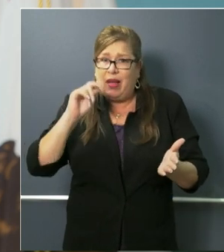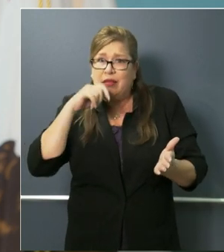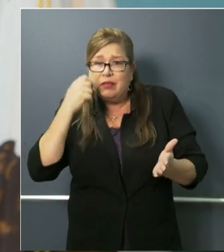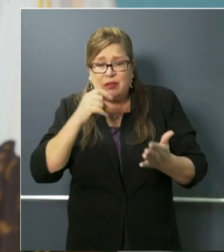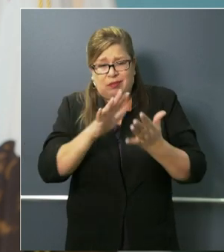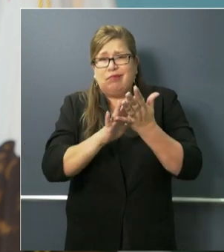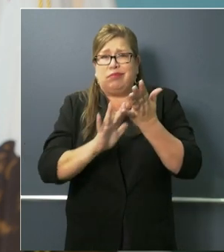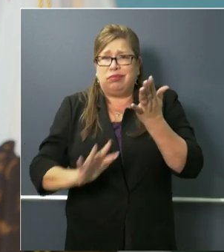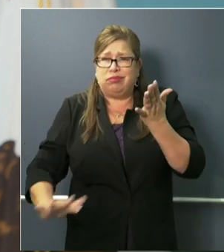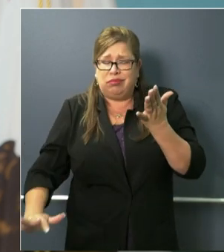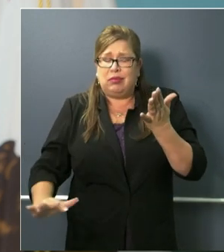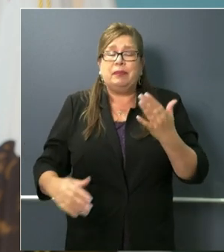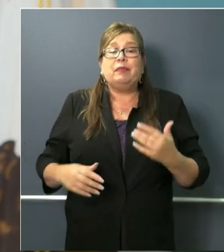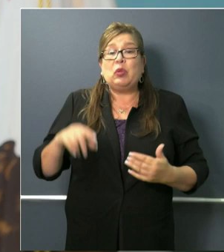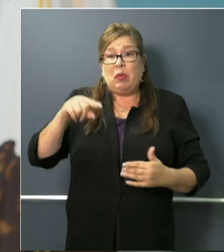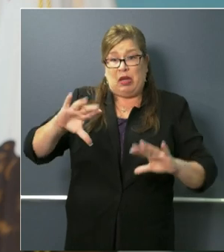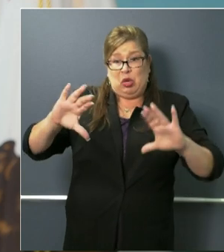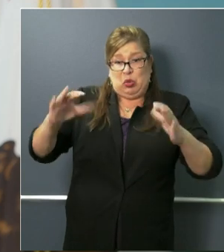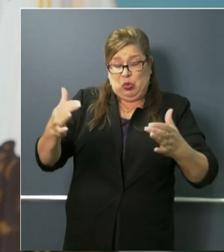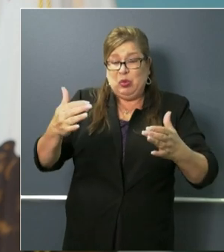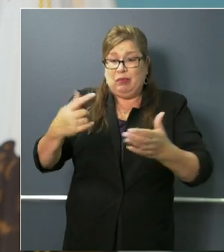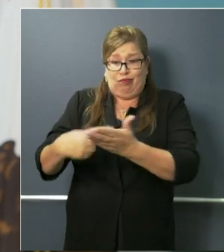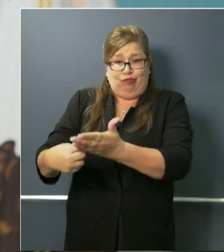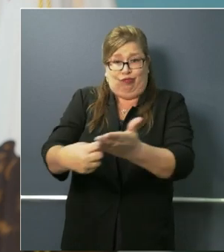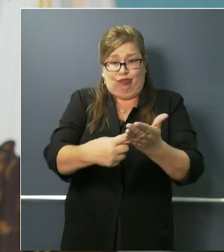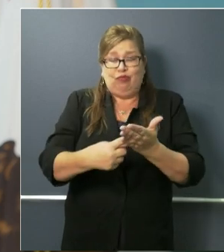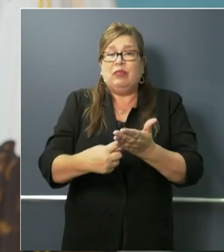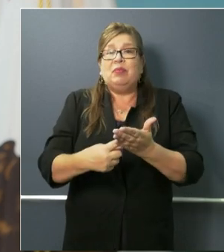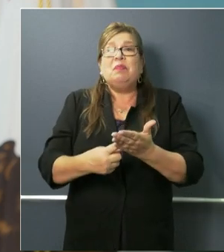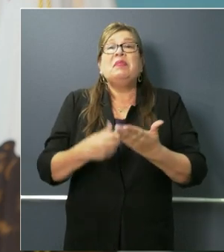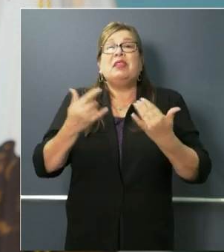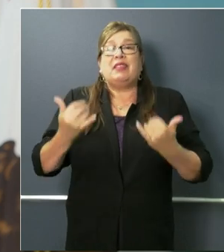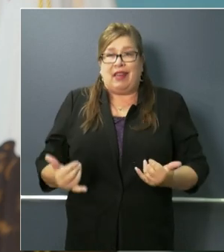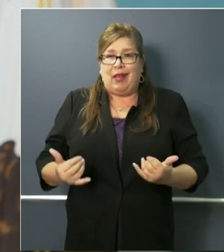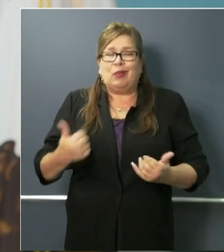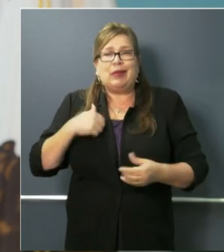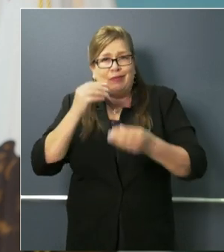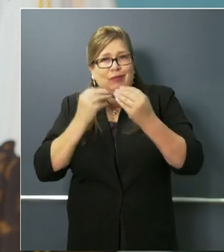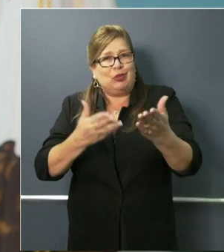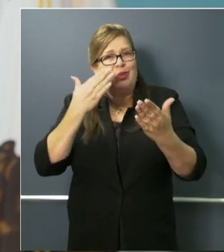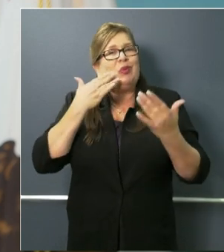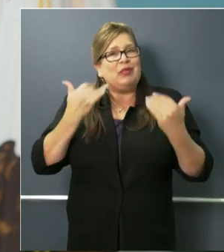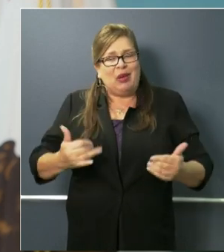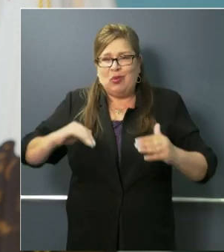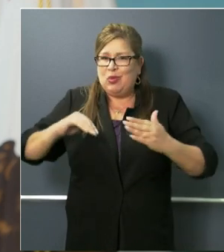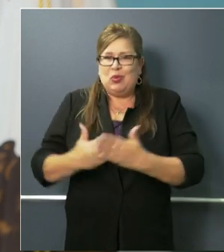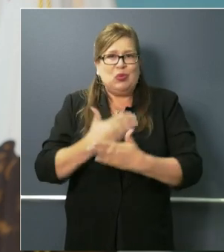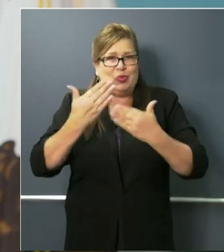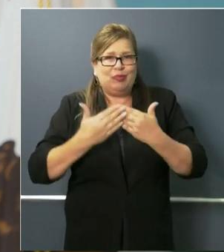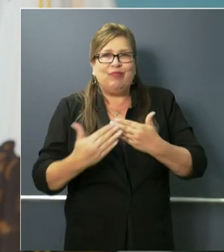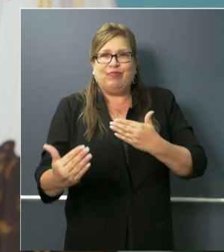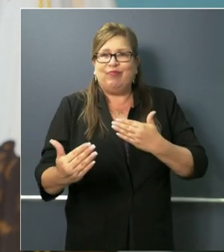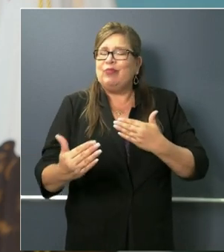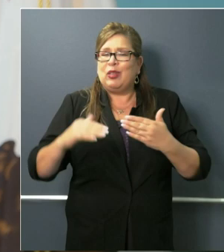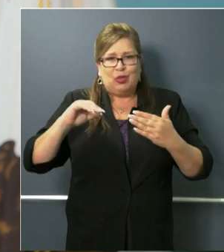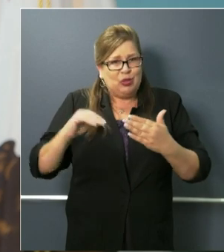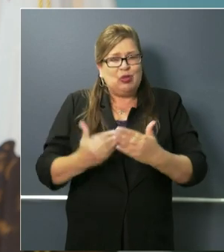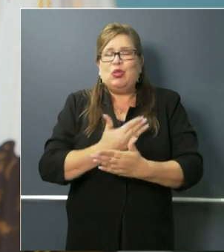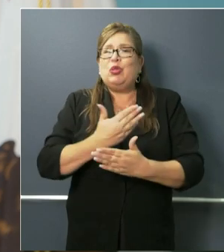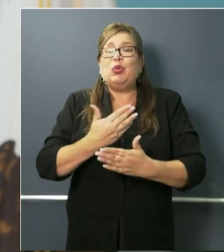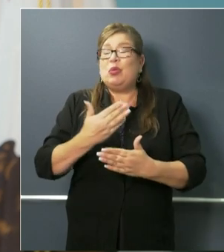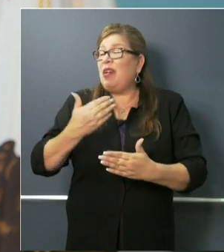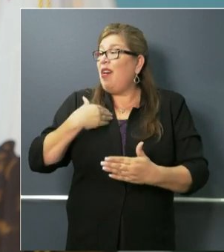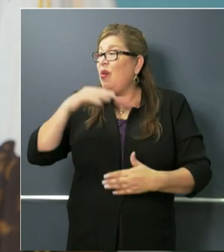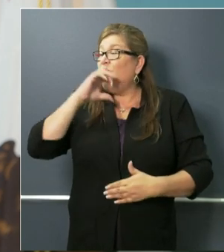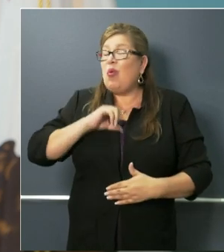And so we are now in a position where I can confidently say it's a new day and we are turning the page on our